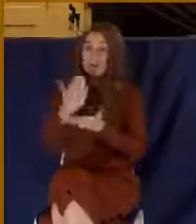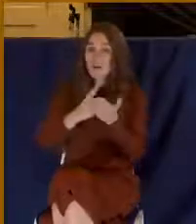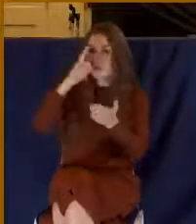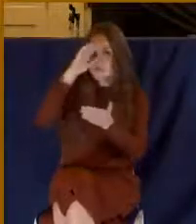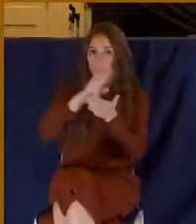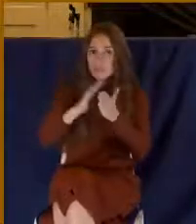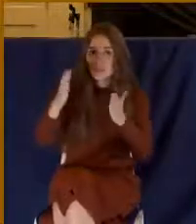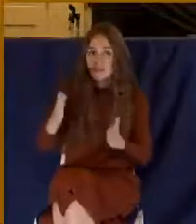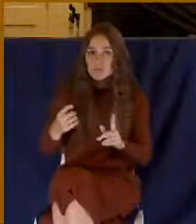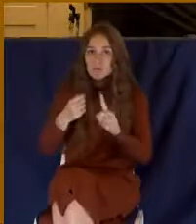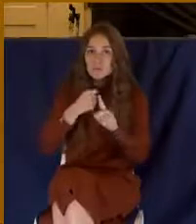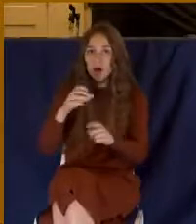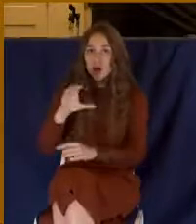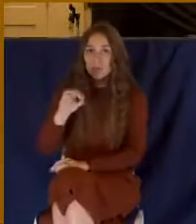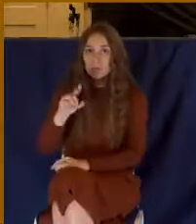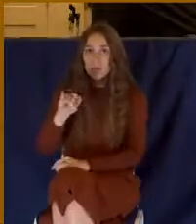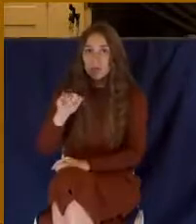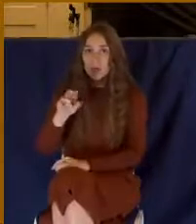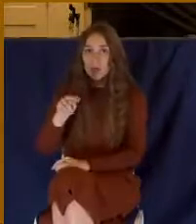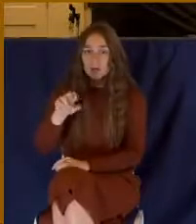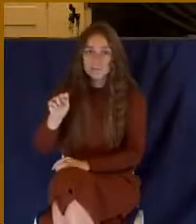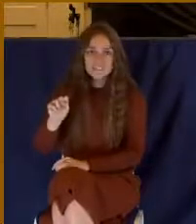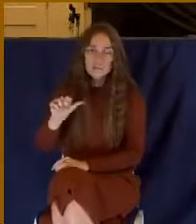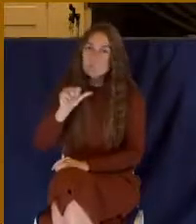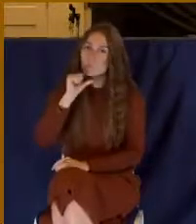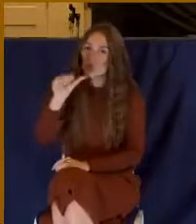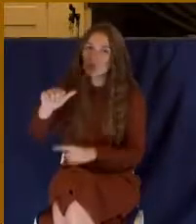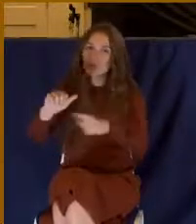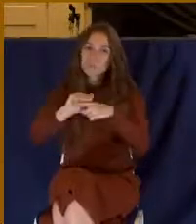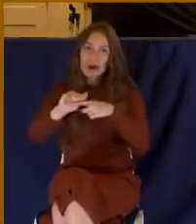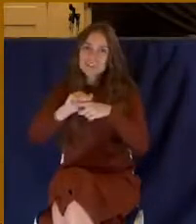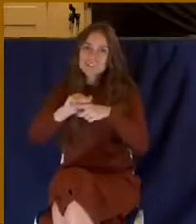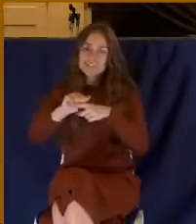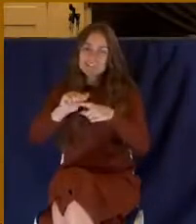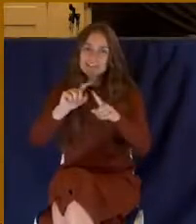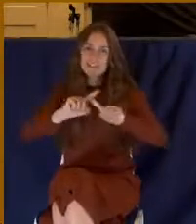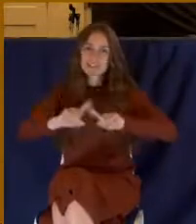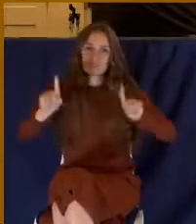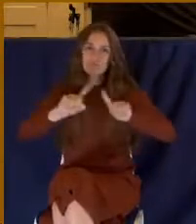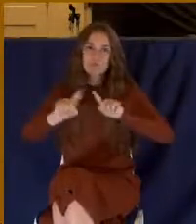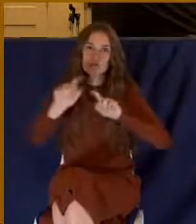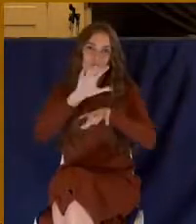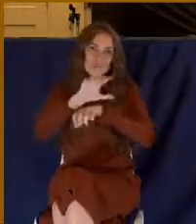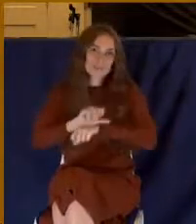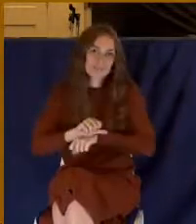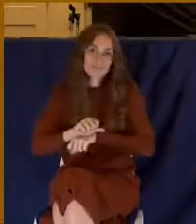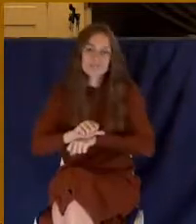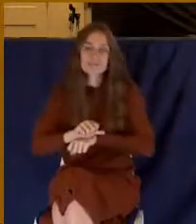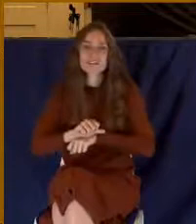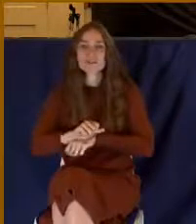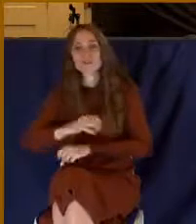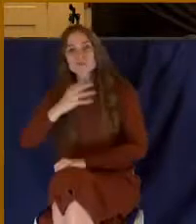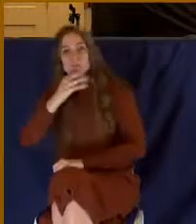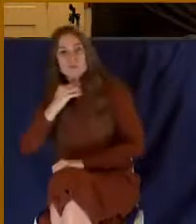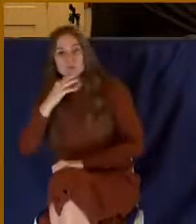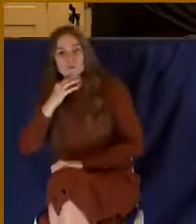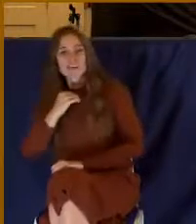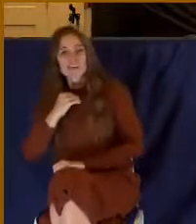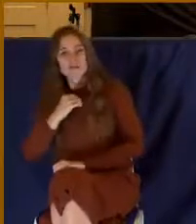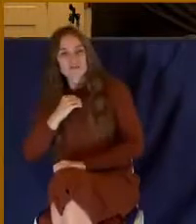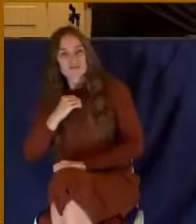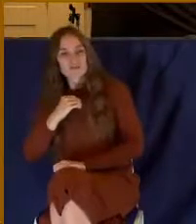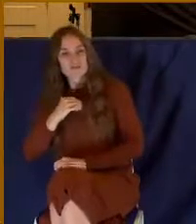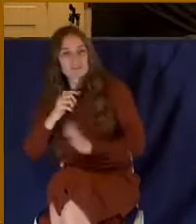Colossae were not observing these things, these Gnostic heretics that had mixed in some of this Jewish legalism, they were judging these